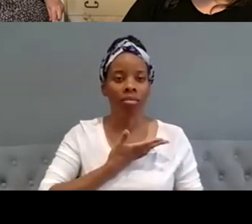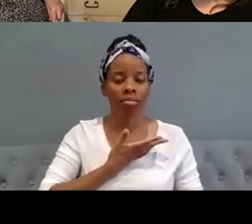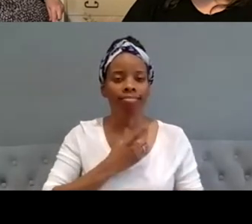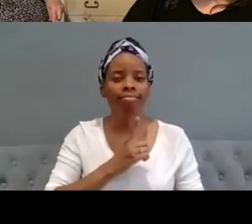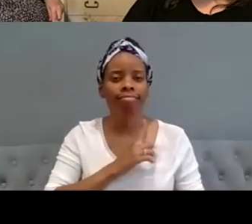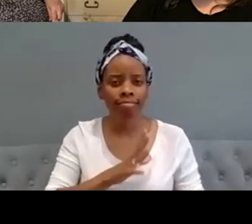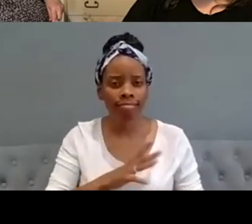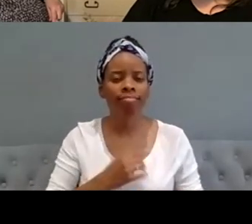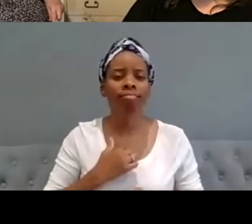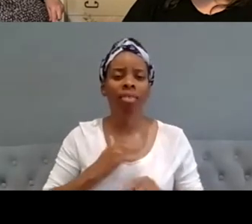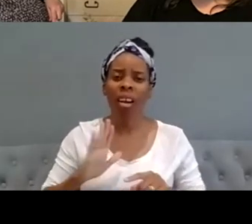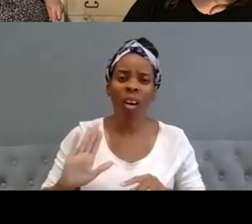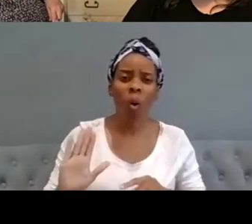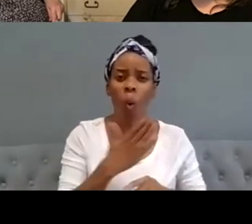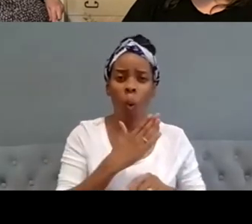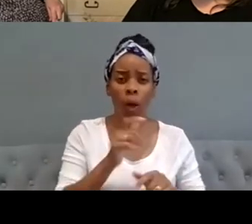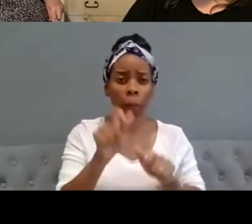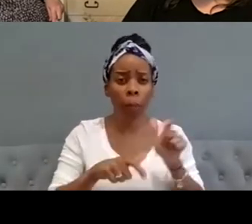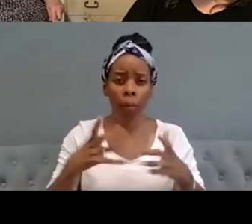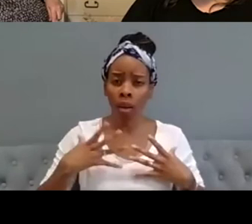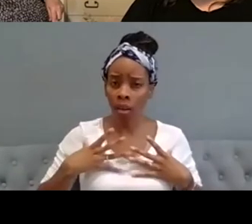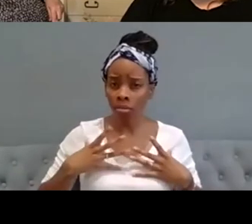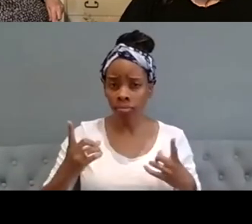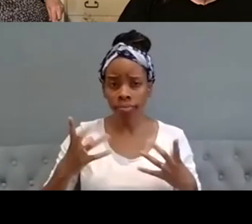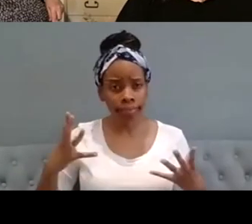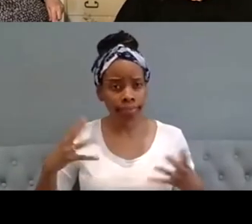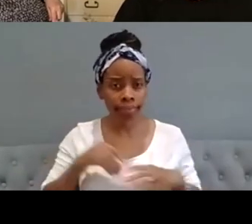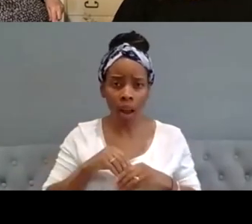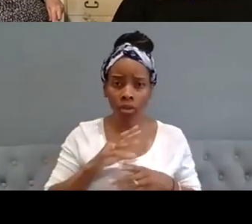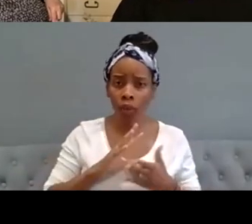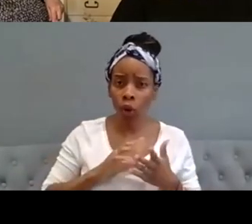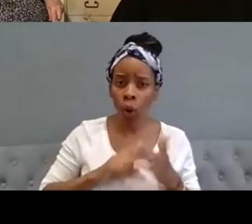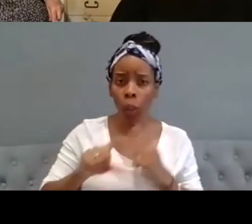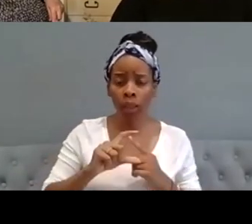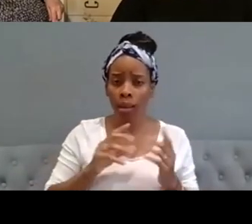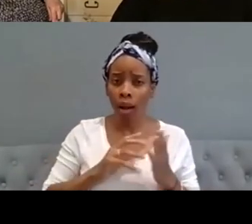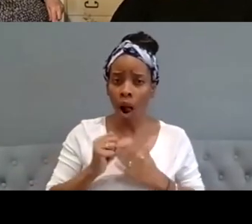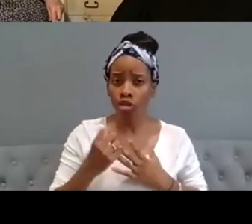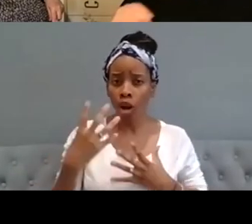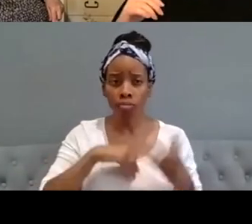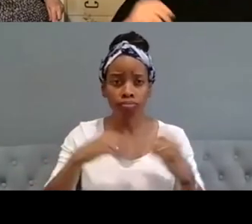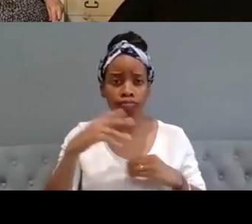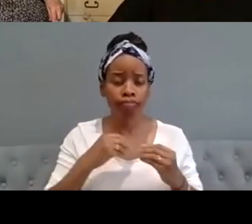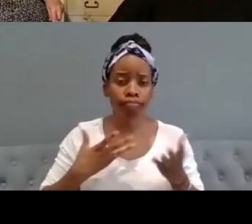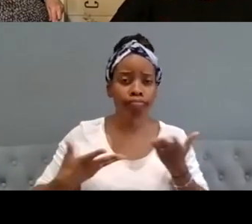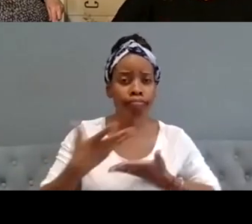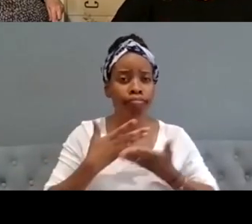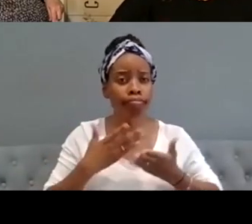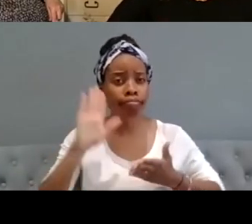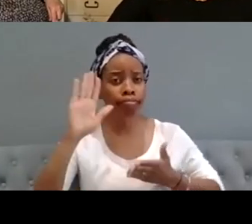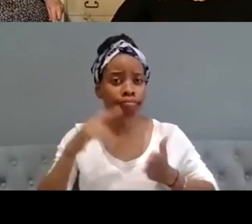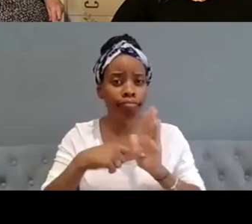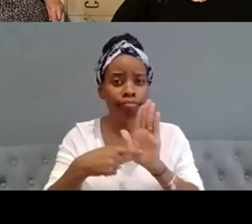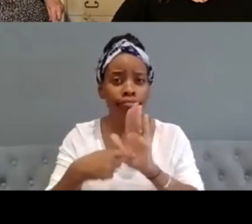the right to freely participate in the cultural life of the community and actually we're still trying